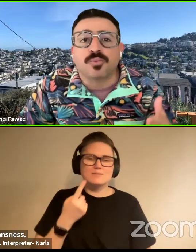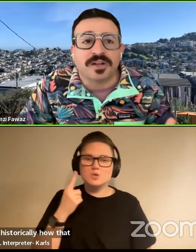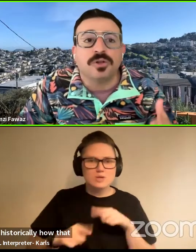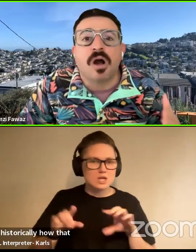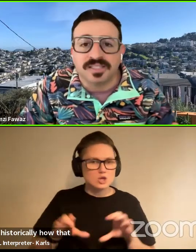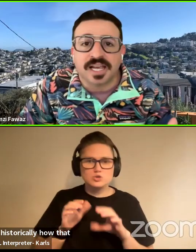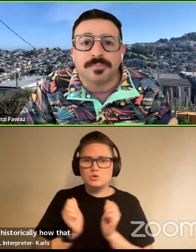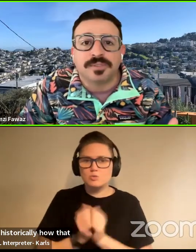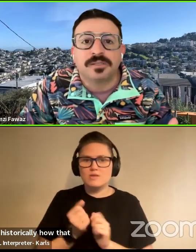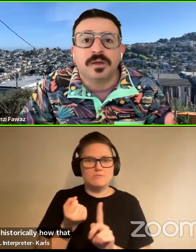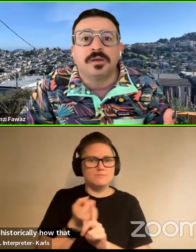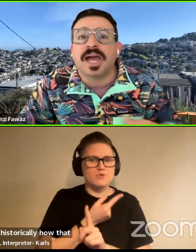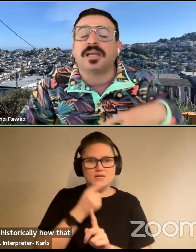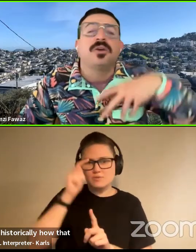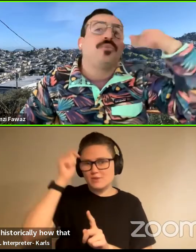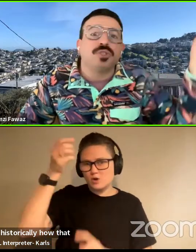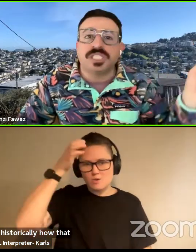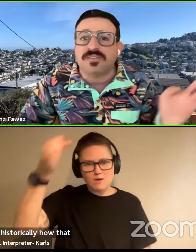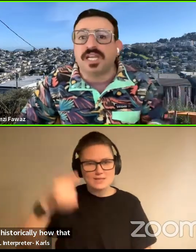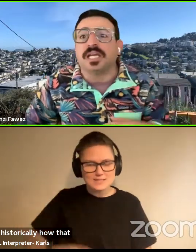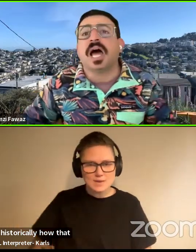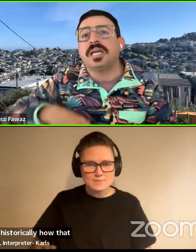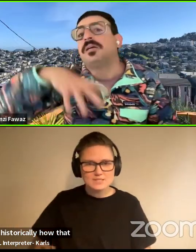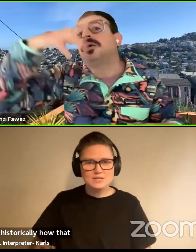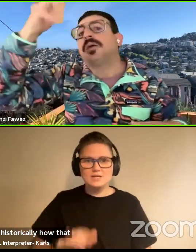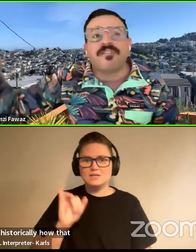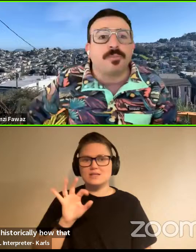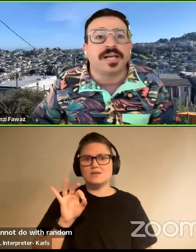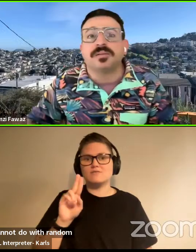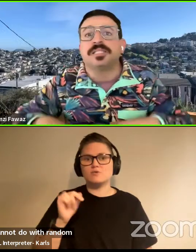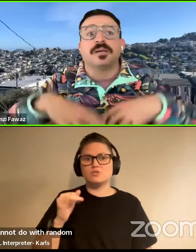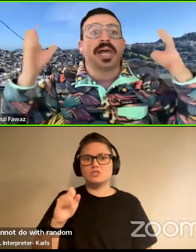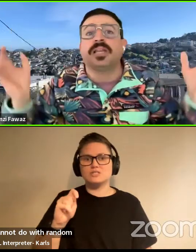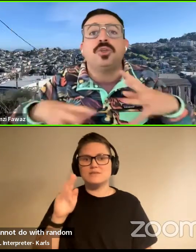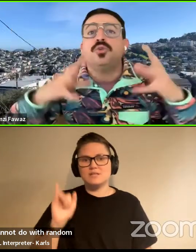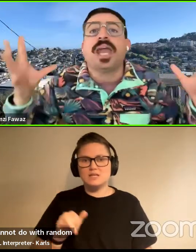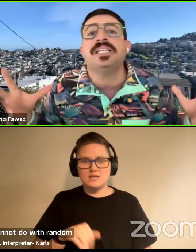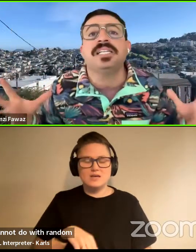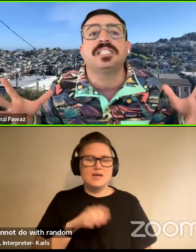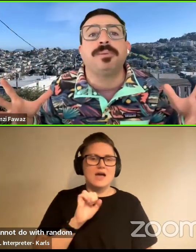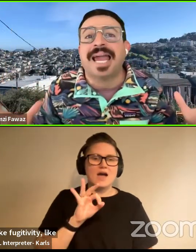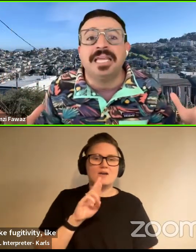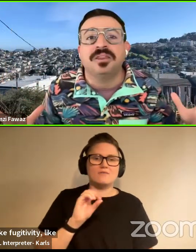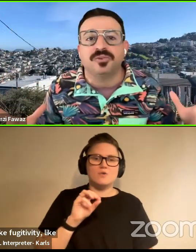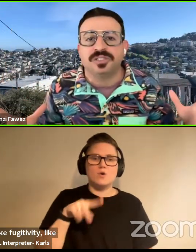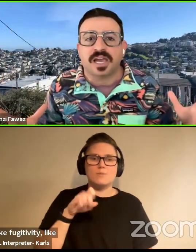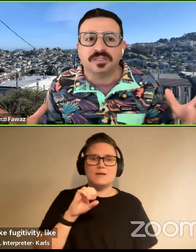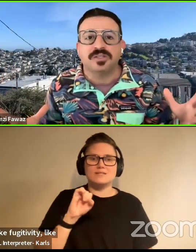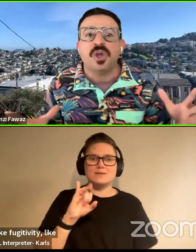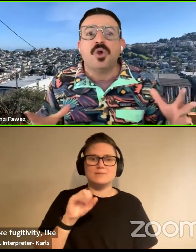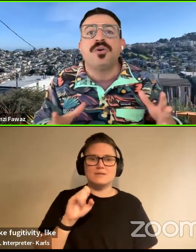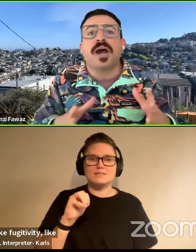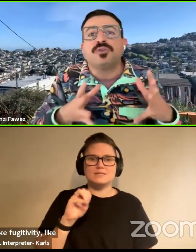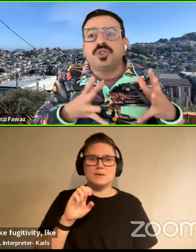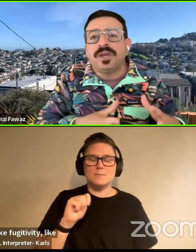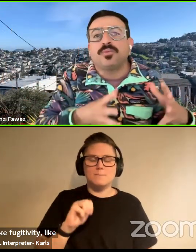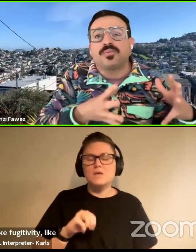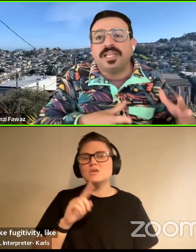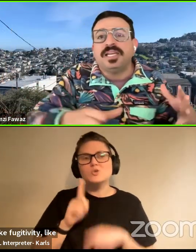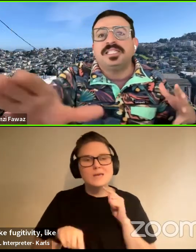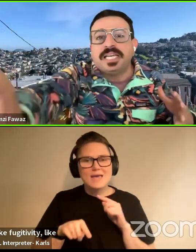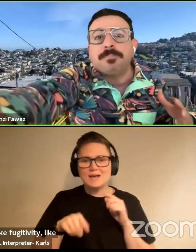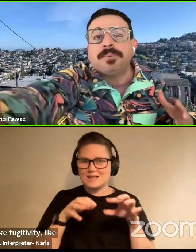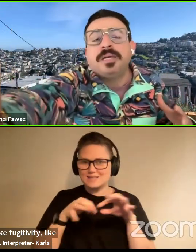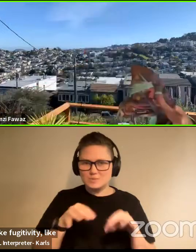random theoretical concepts like fugitivity, like Afro-pessimism, like you can't explain those things without